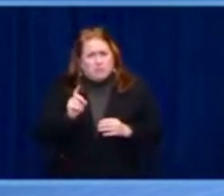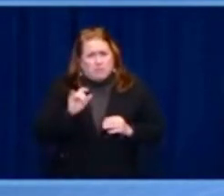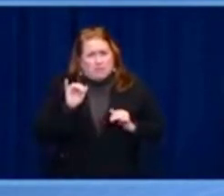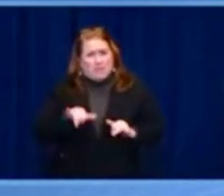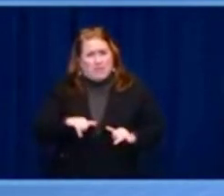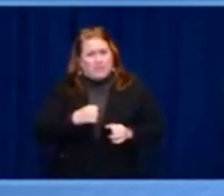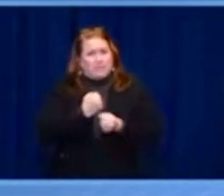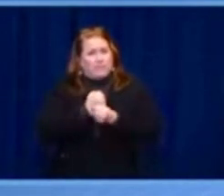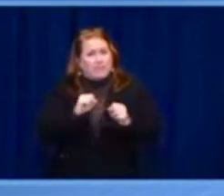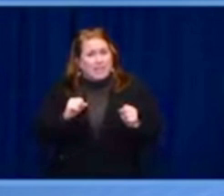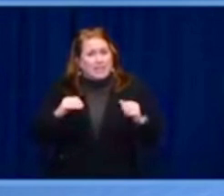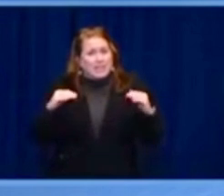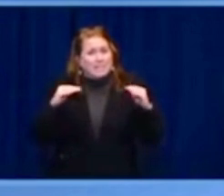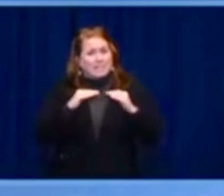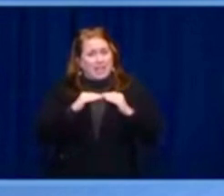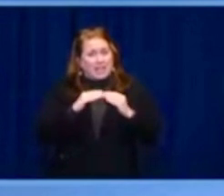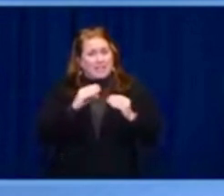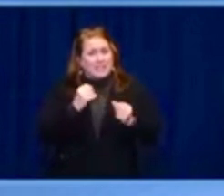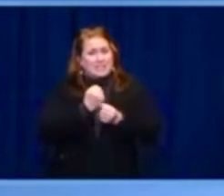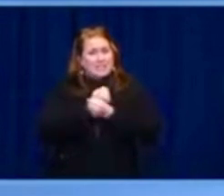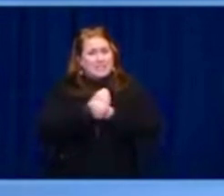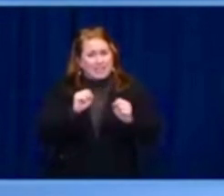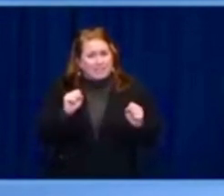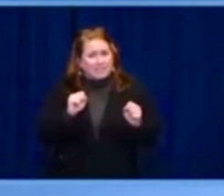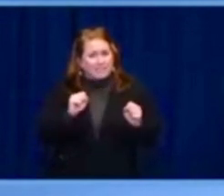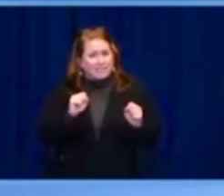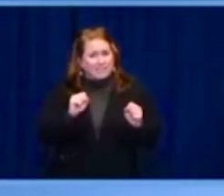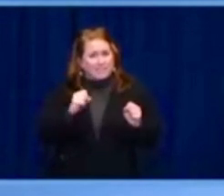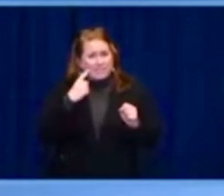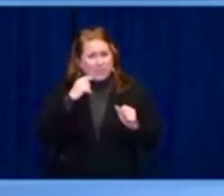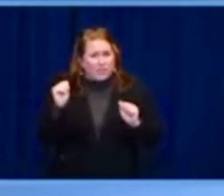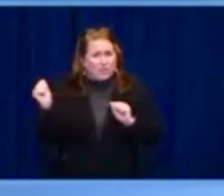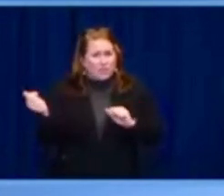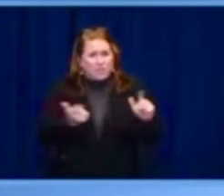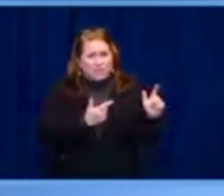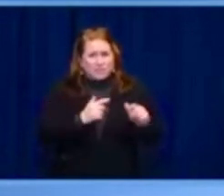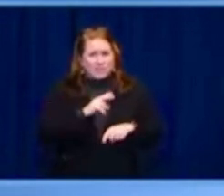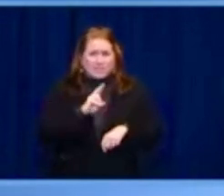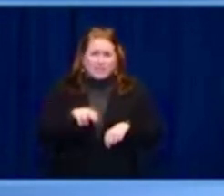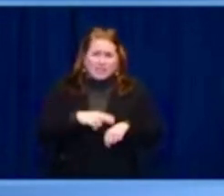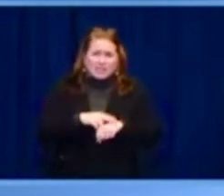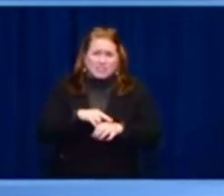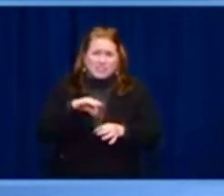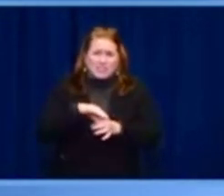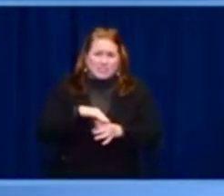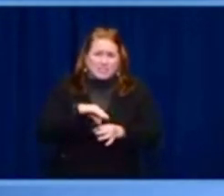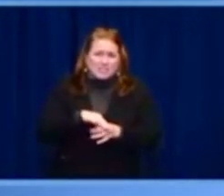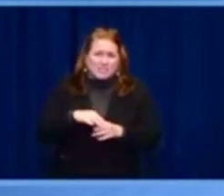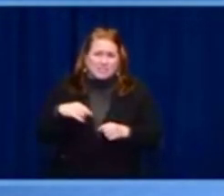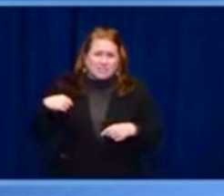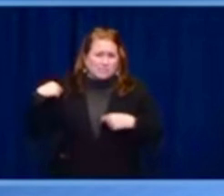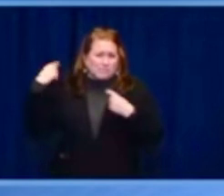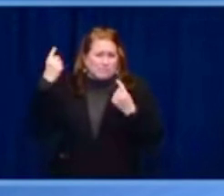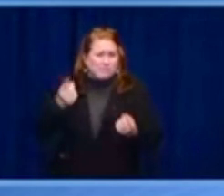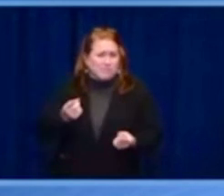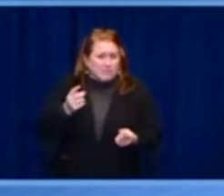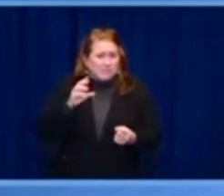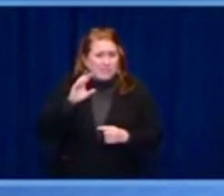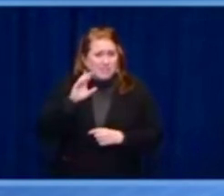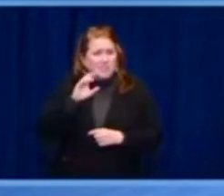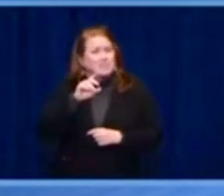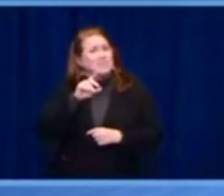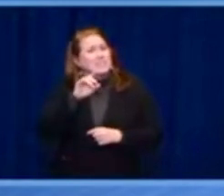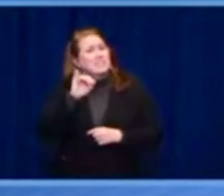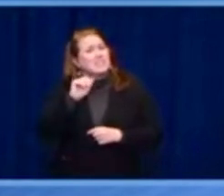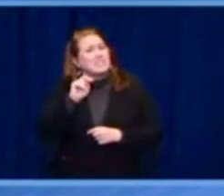elections continue to reflect the will of the American people and protect the peaceful transfer of power. You know, we're going to keep working